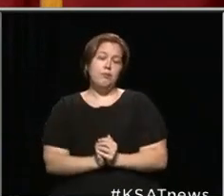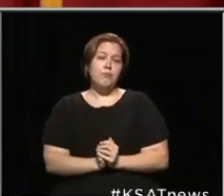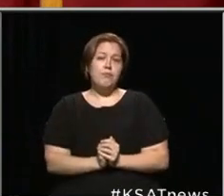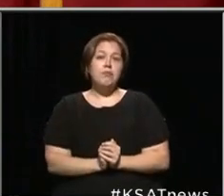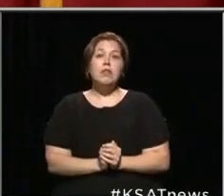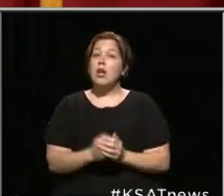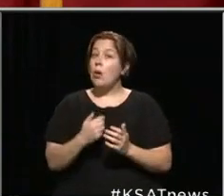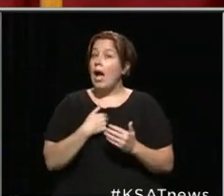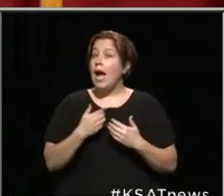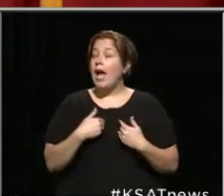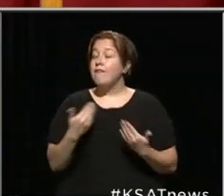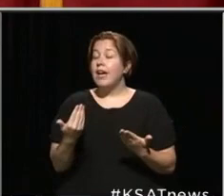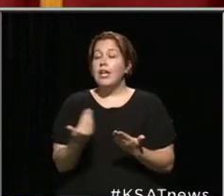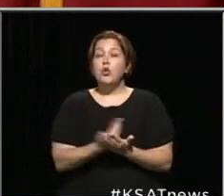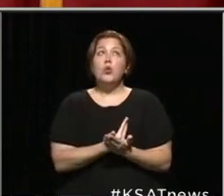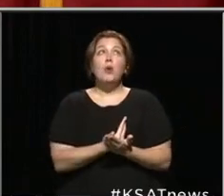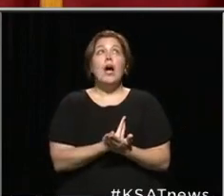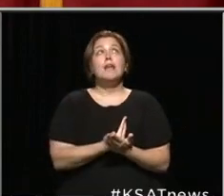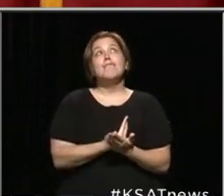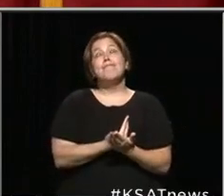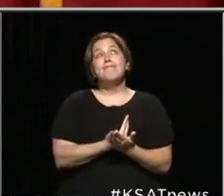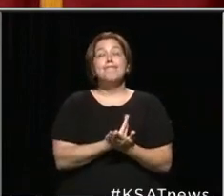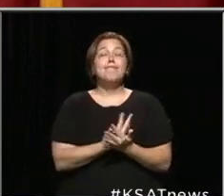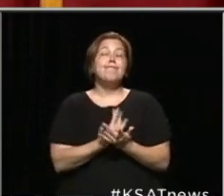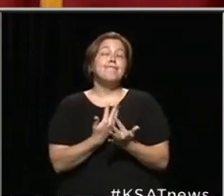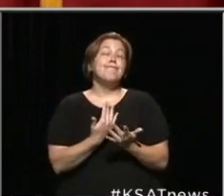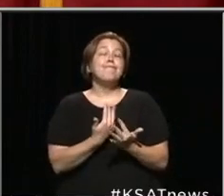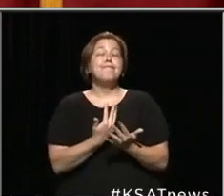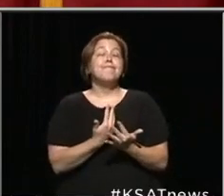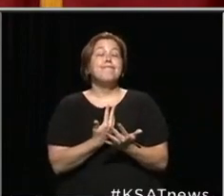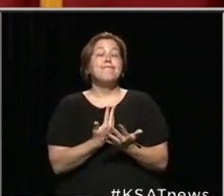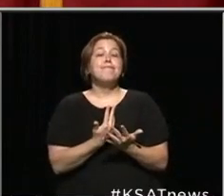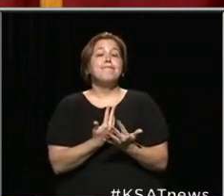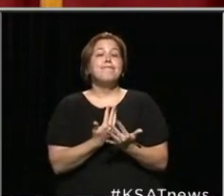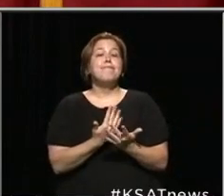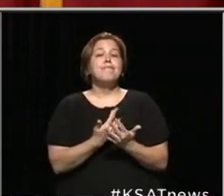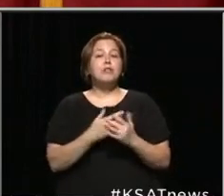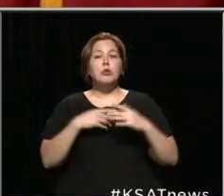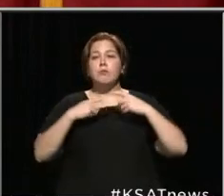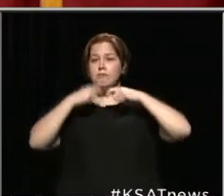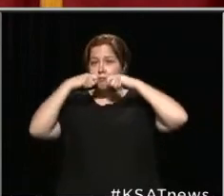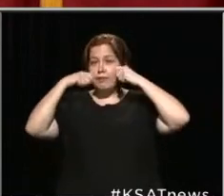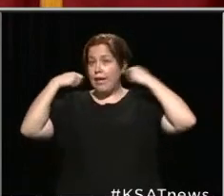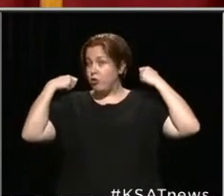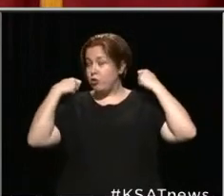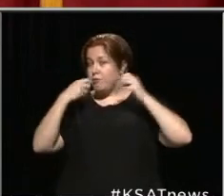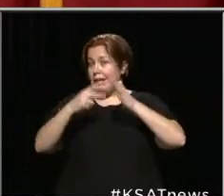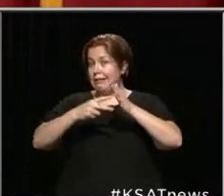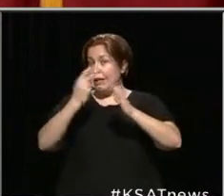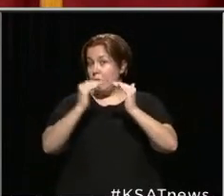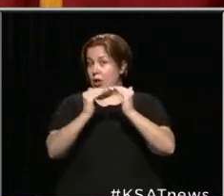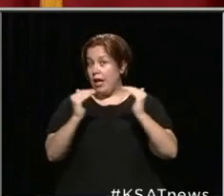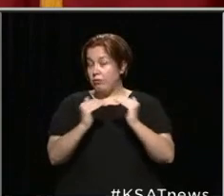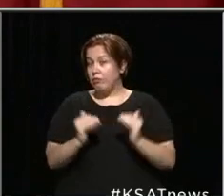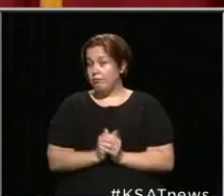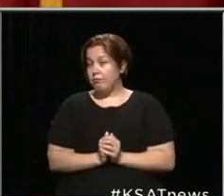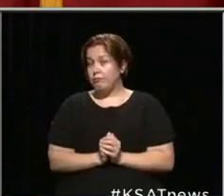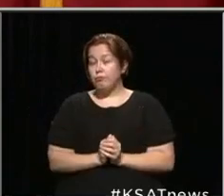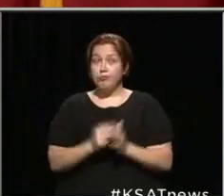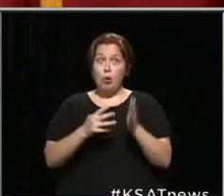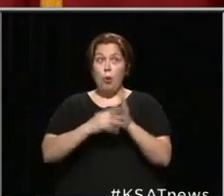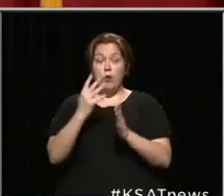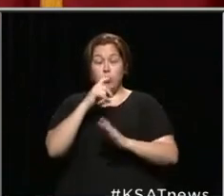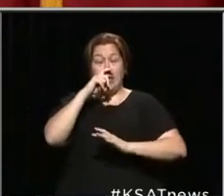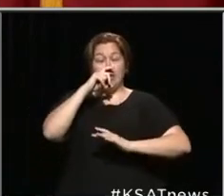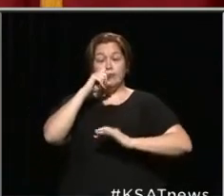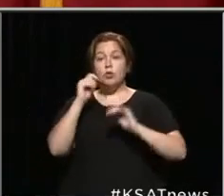I do have a new handkerchief, double-coated, quadrupled up